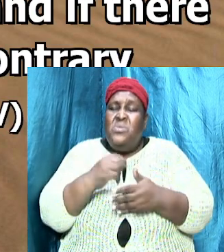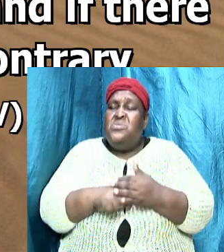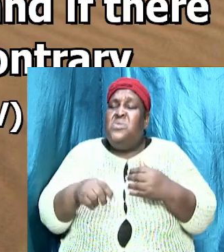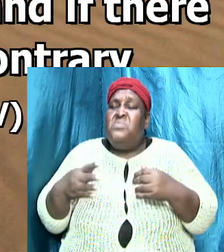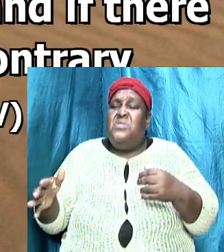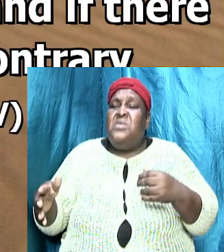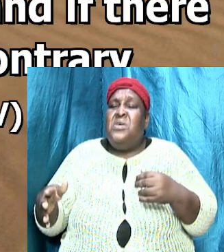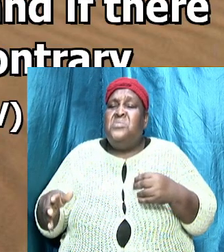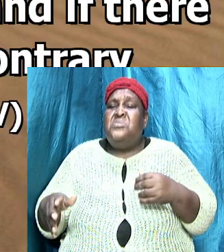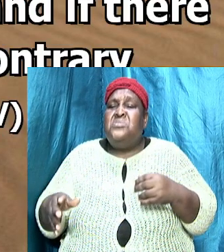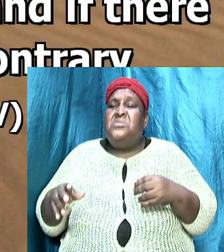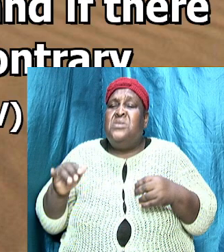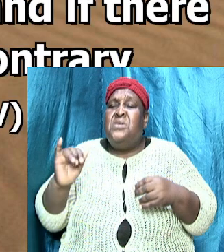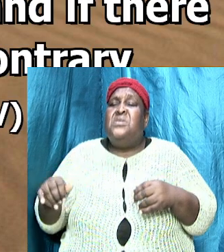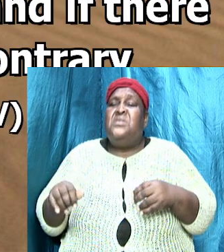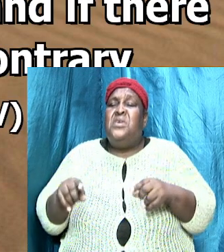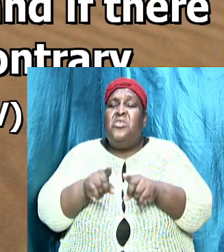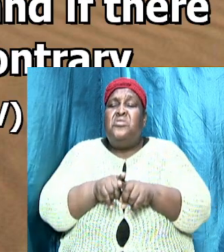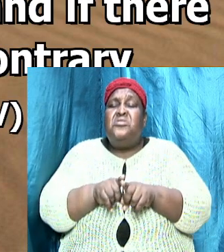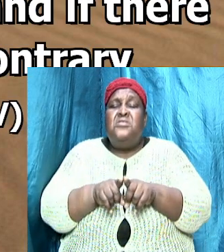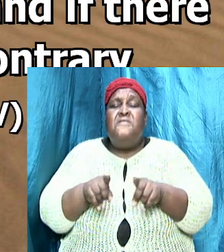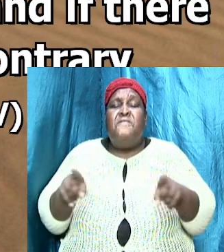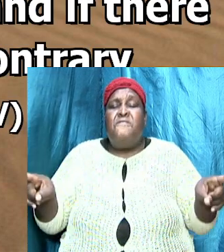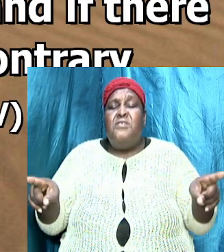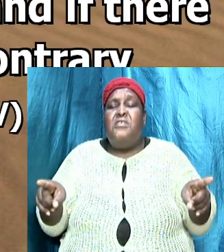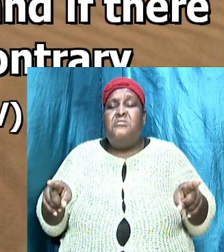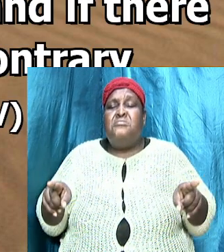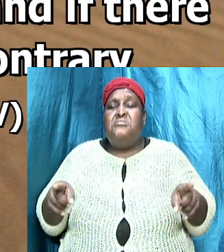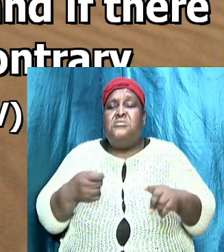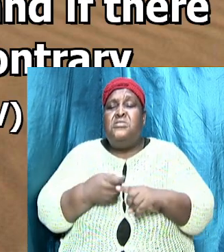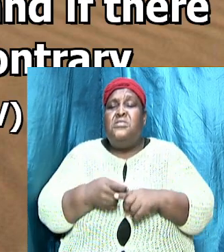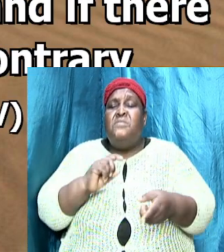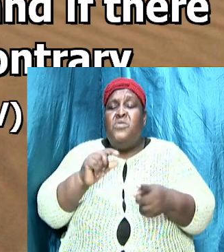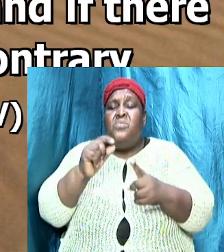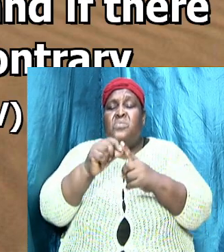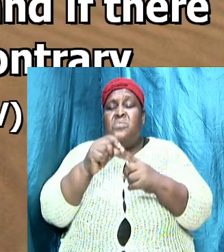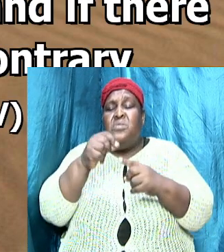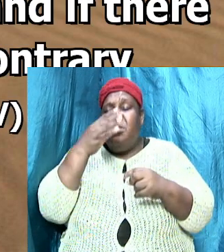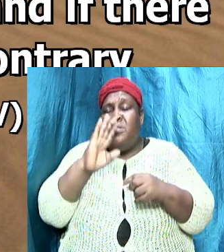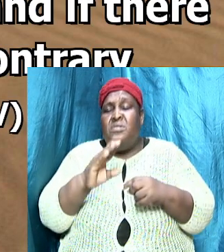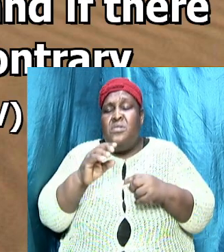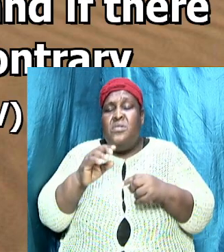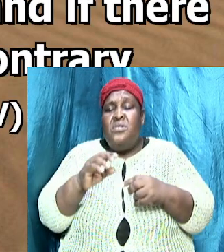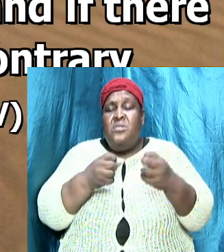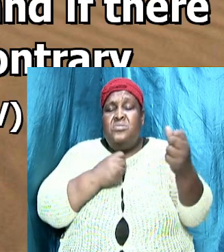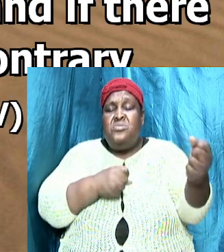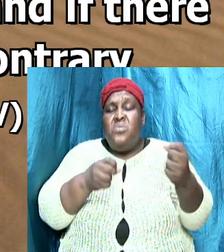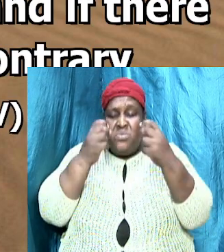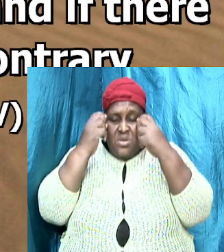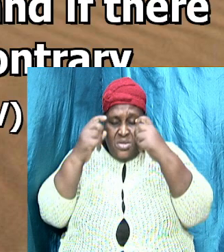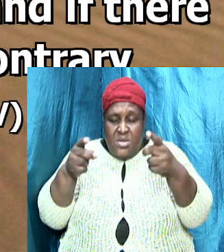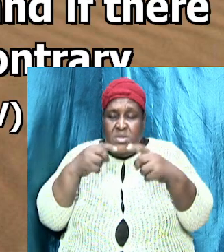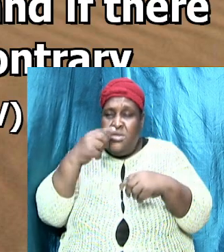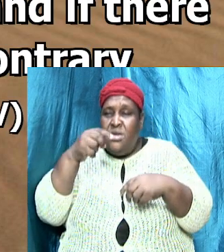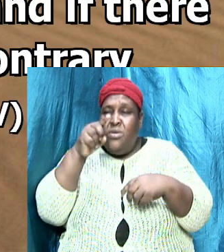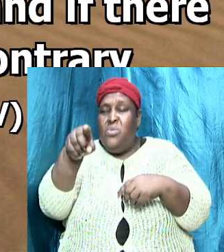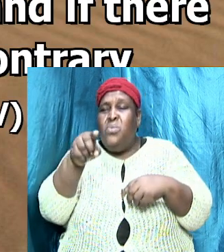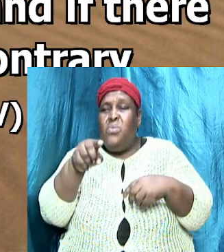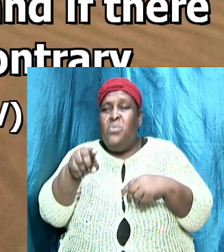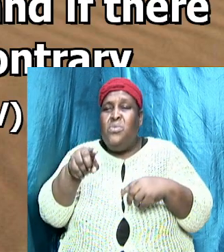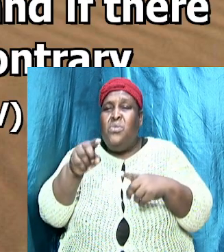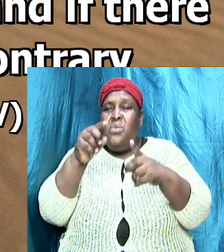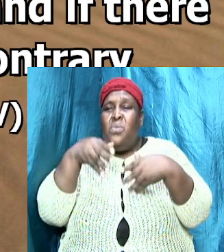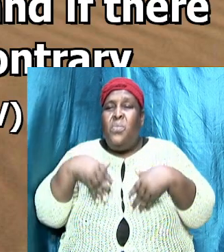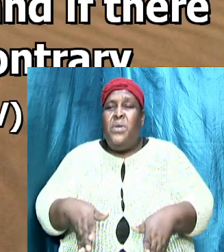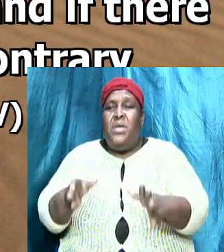sound doctrine will tell us the ways of God and transform our minds